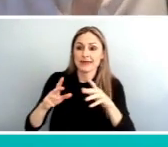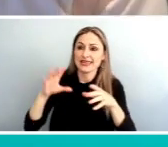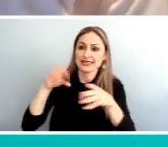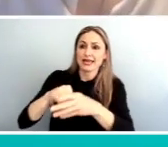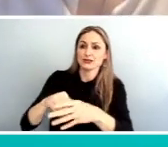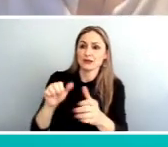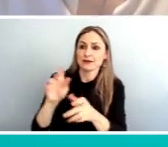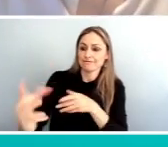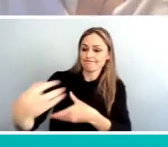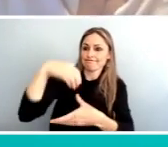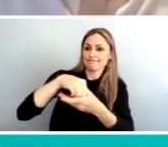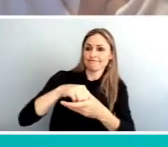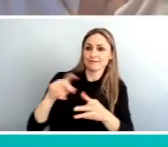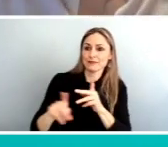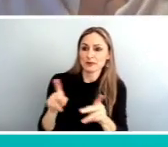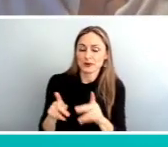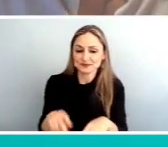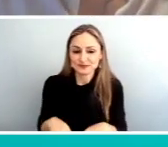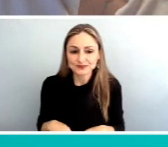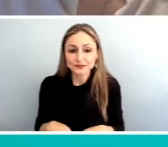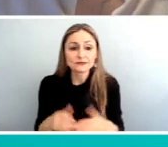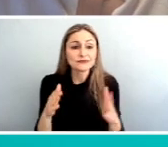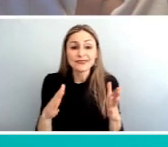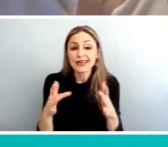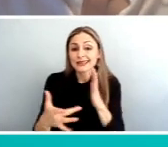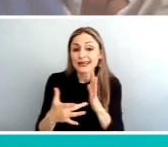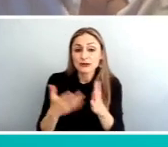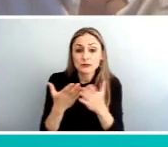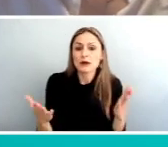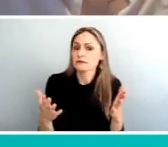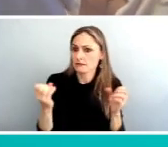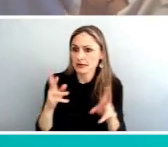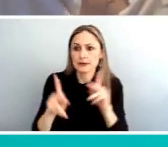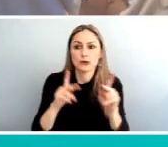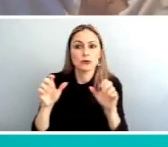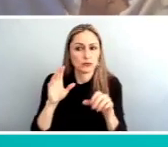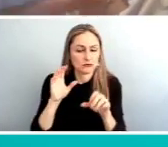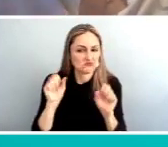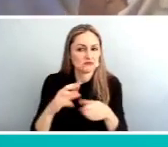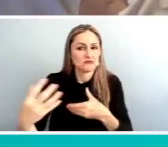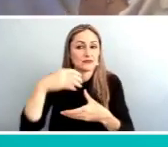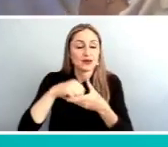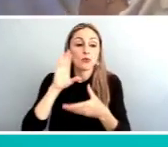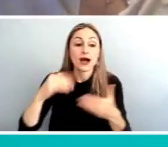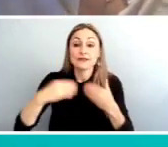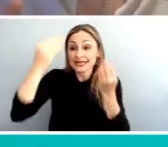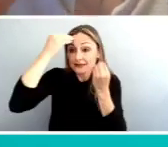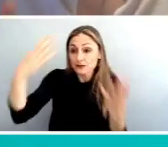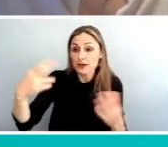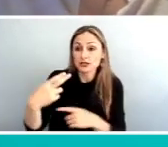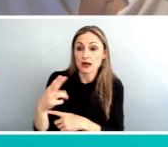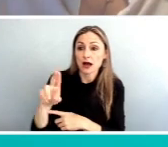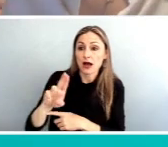our technical approach there's a lot of opportunities for people to be engaged and we will have an information hub that will be available throughout the project